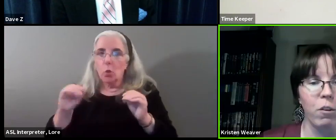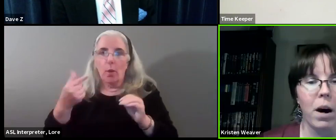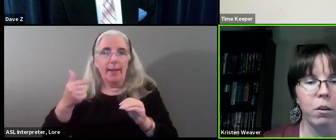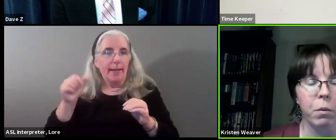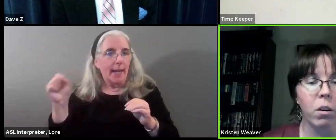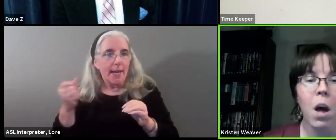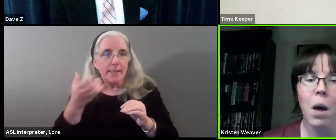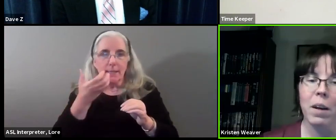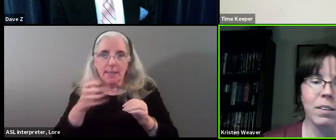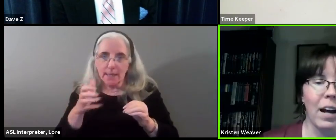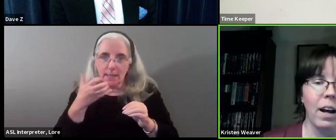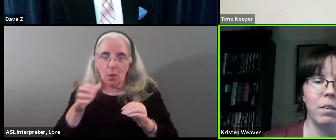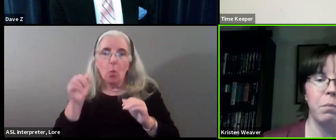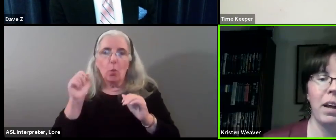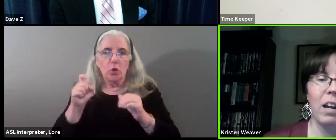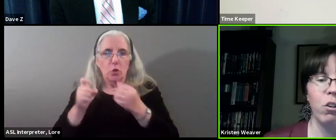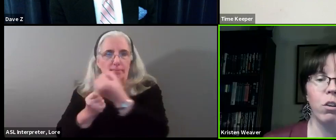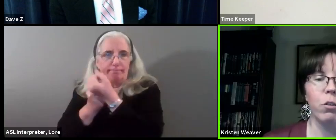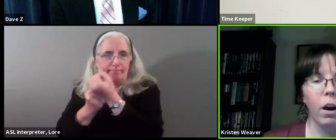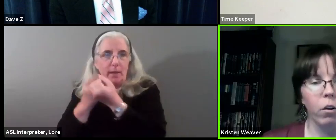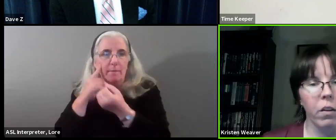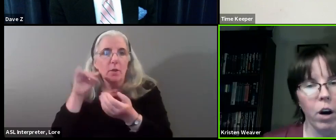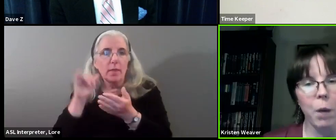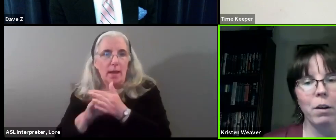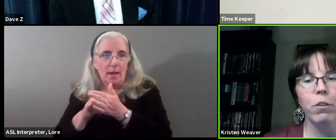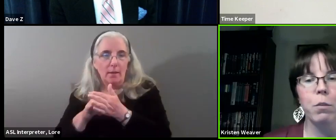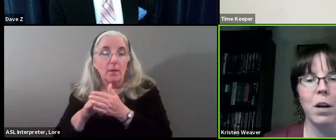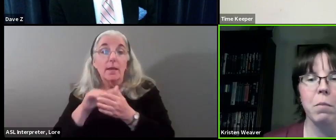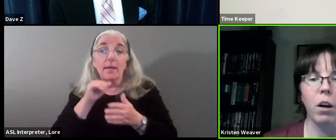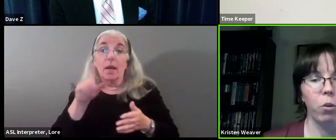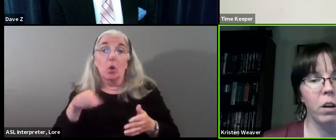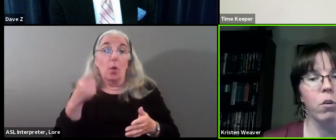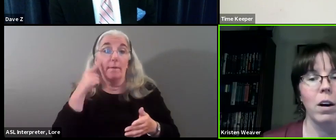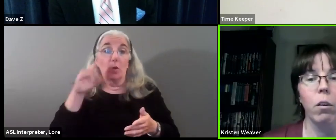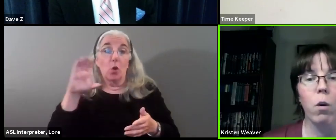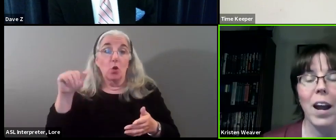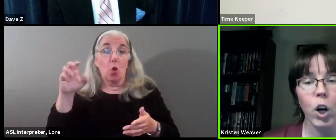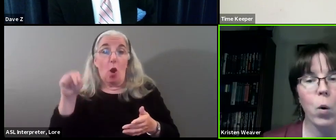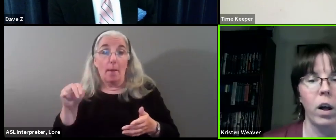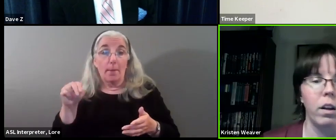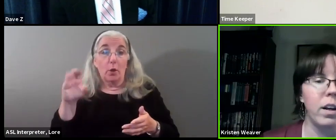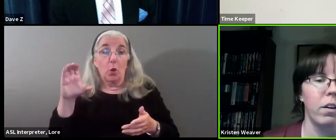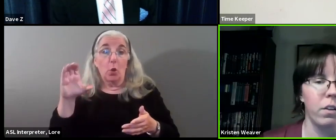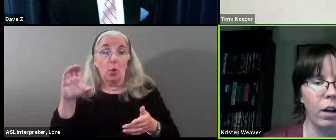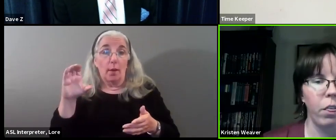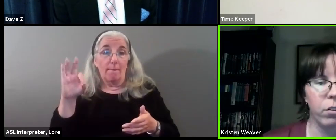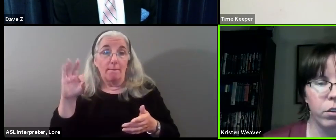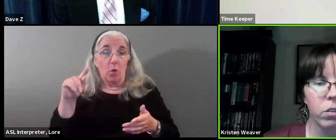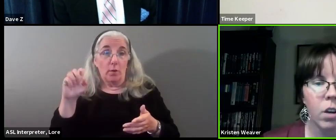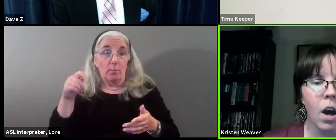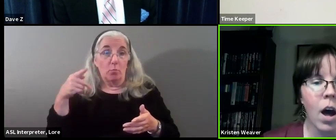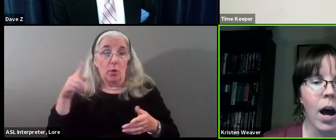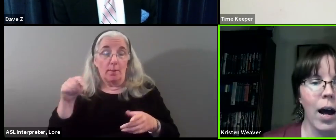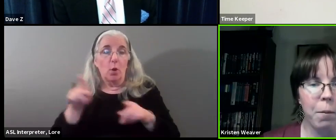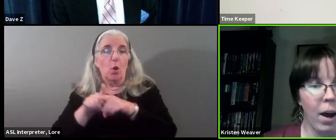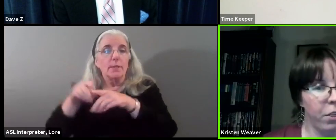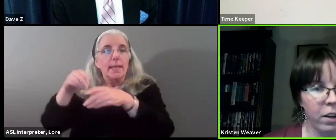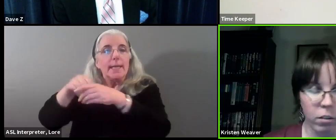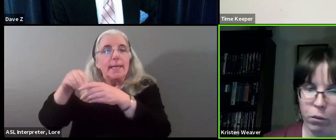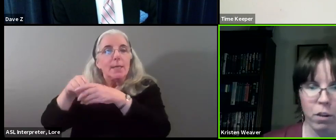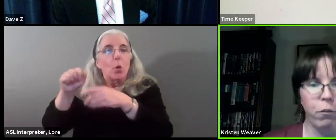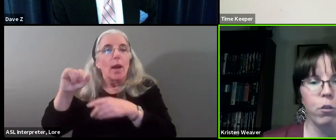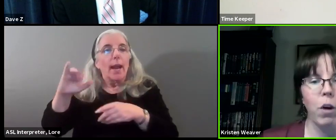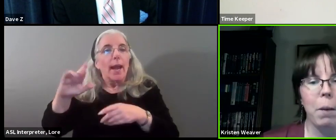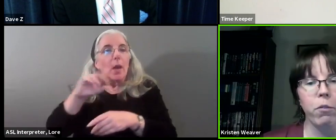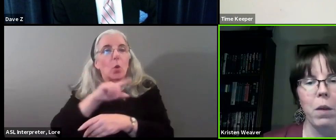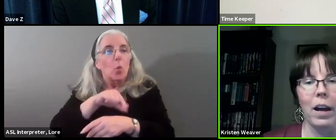for whenever possible, because that has implications for not only the carbon footprint, but also indoor air quality and other health issues. I